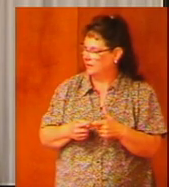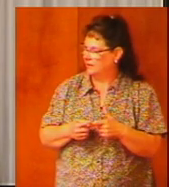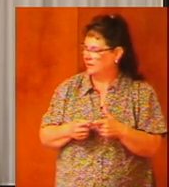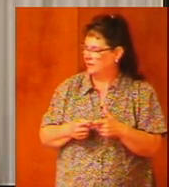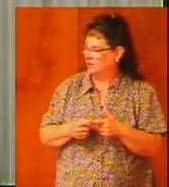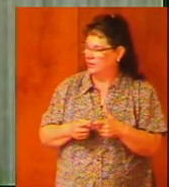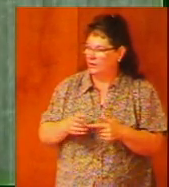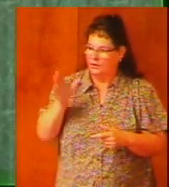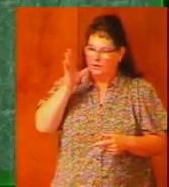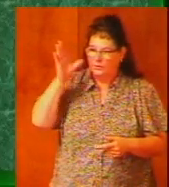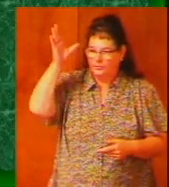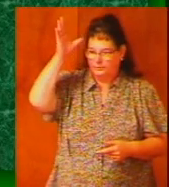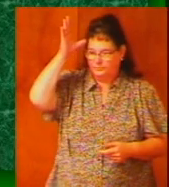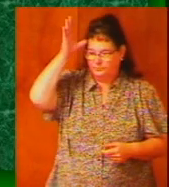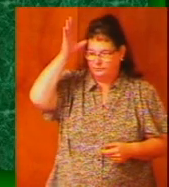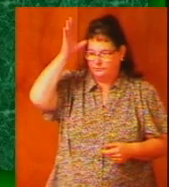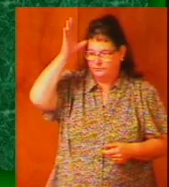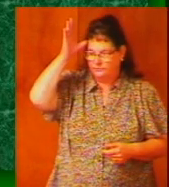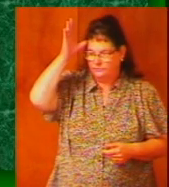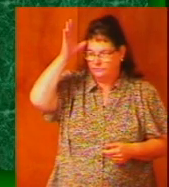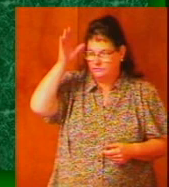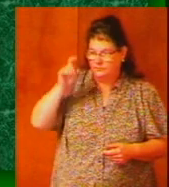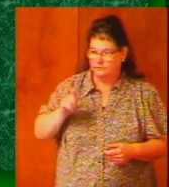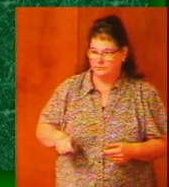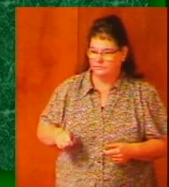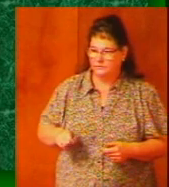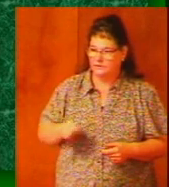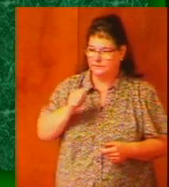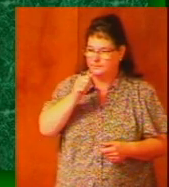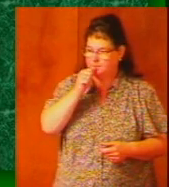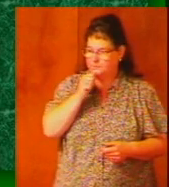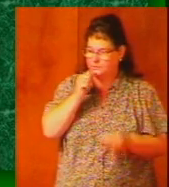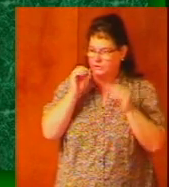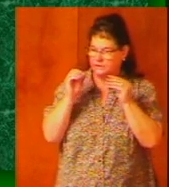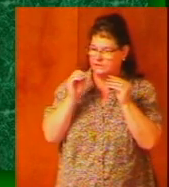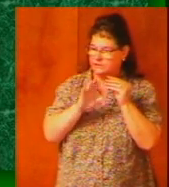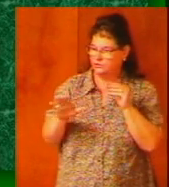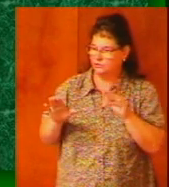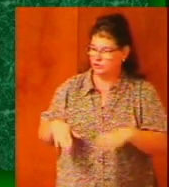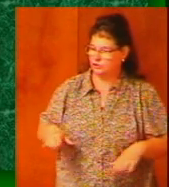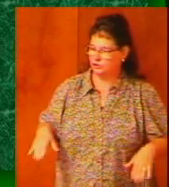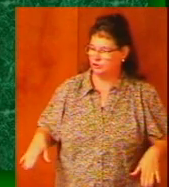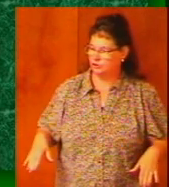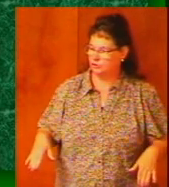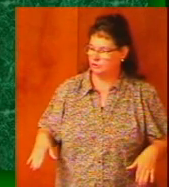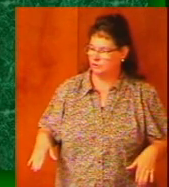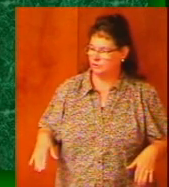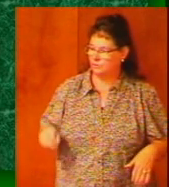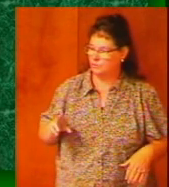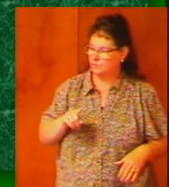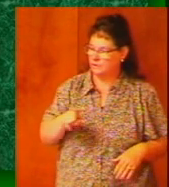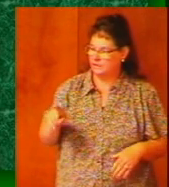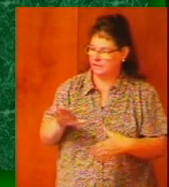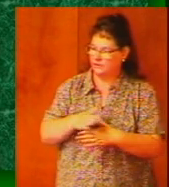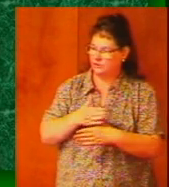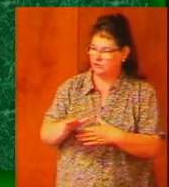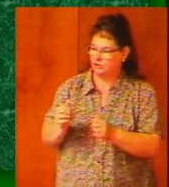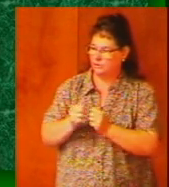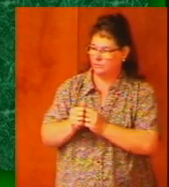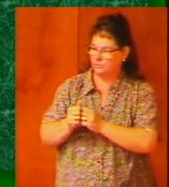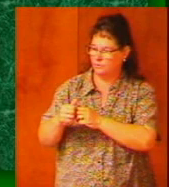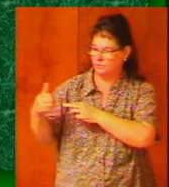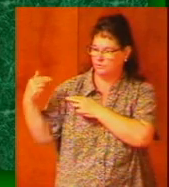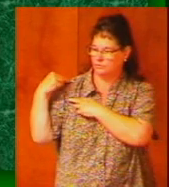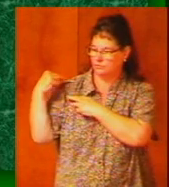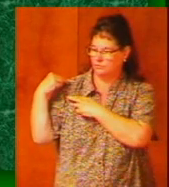parents must personally teach their own children or they share in the